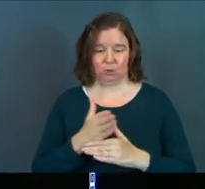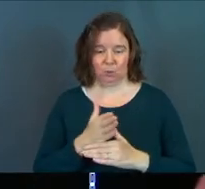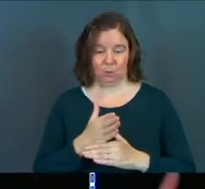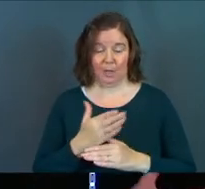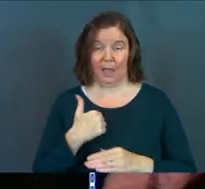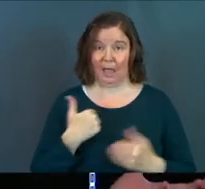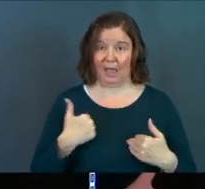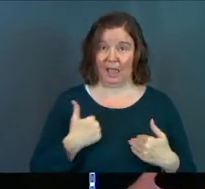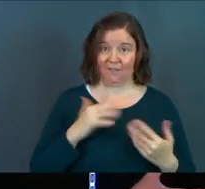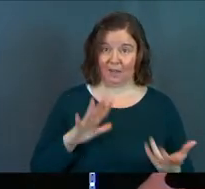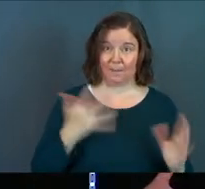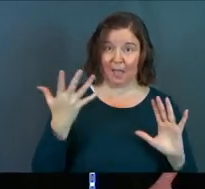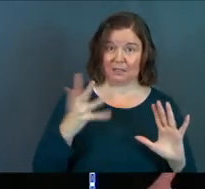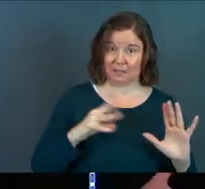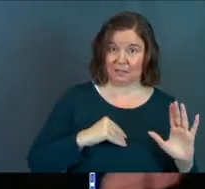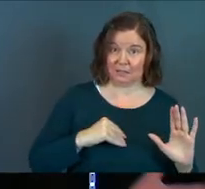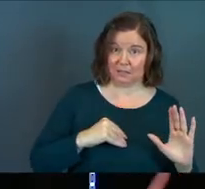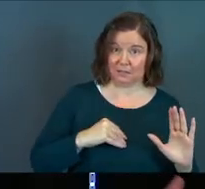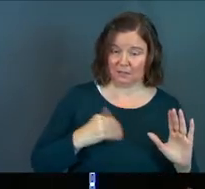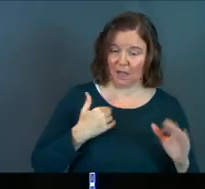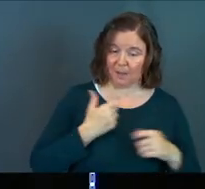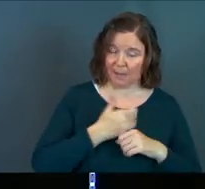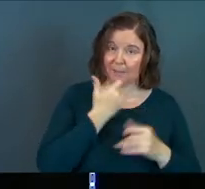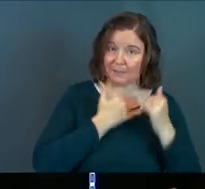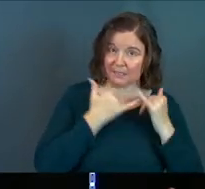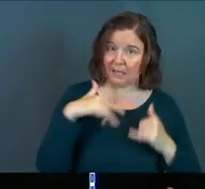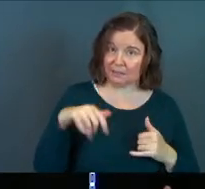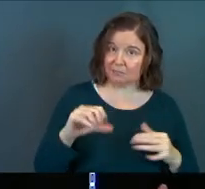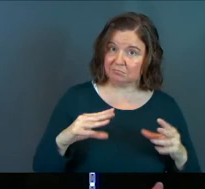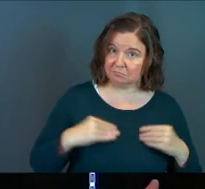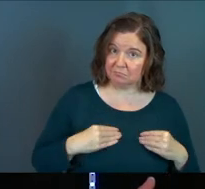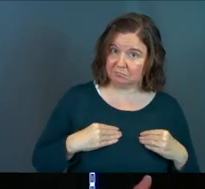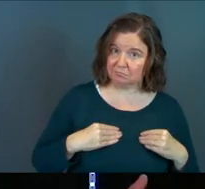I have a mess. I've made mistakes.